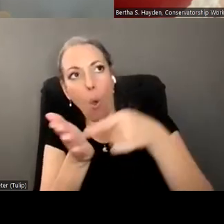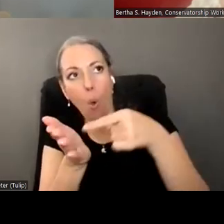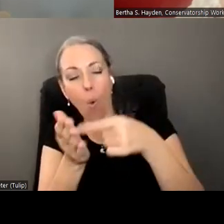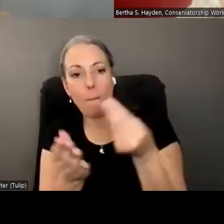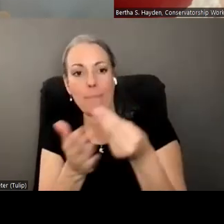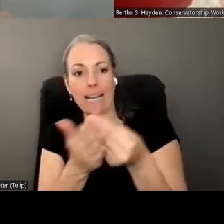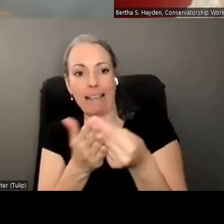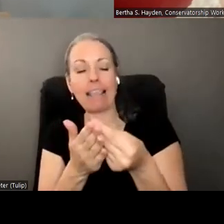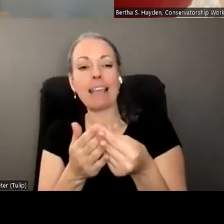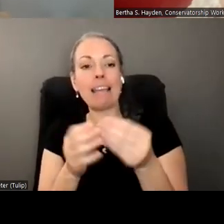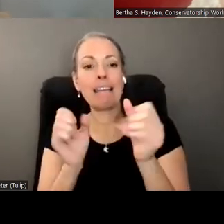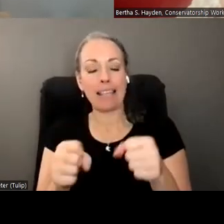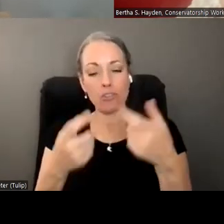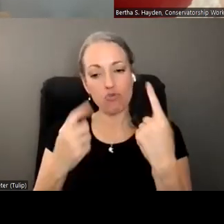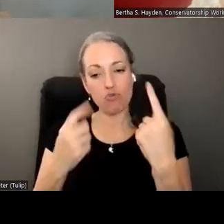like that.